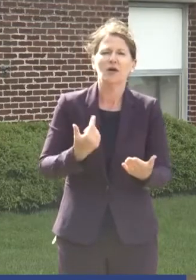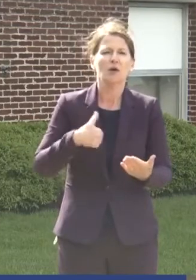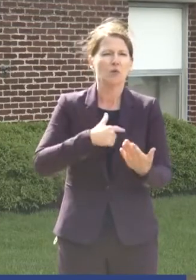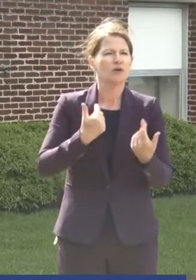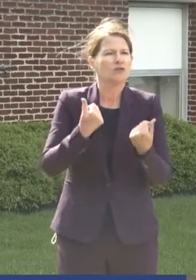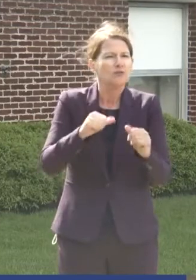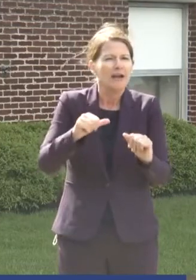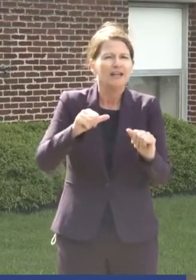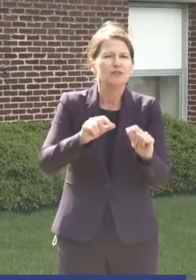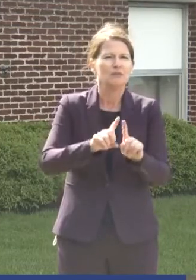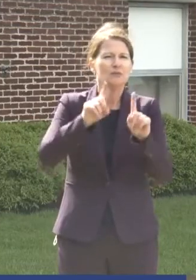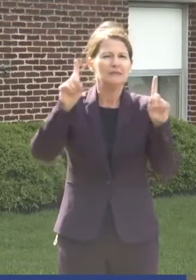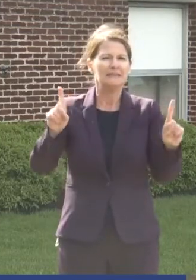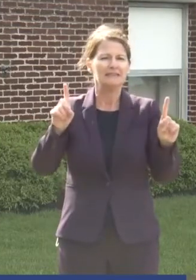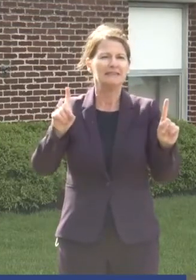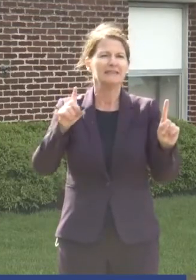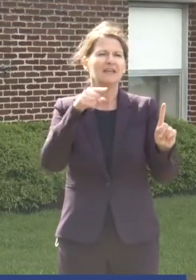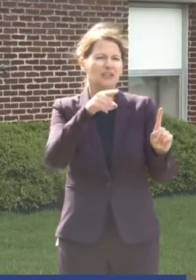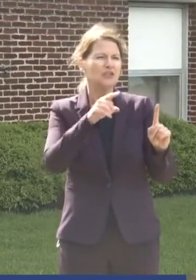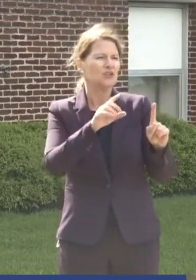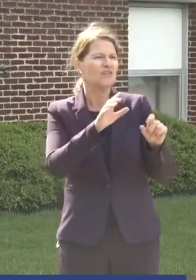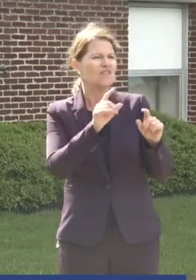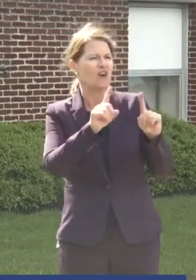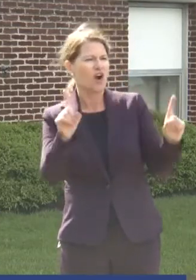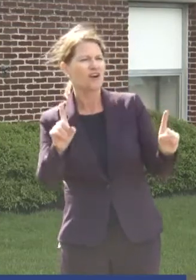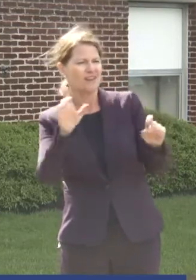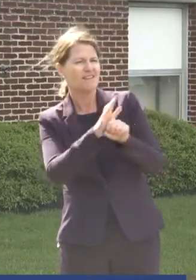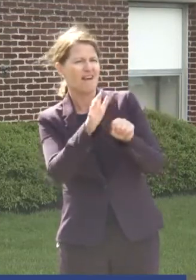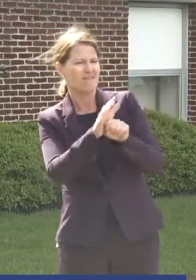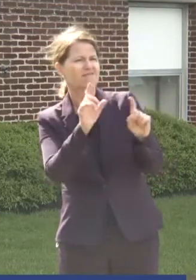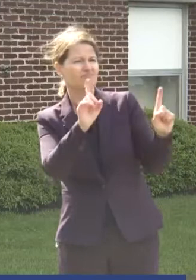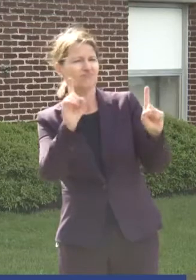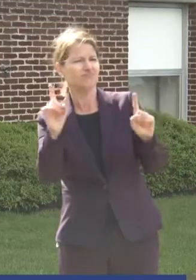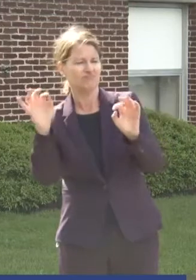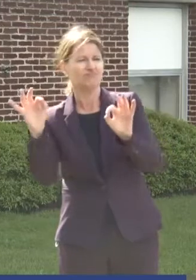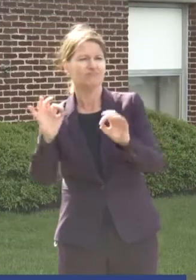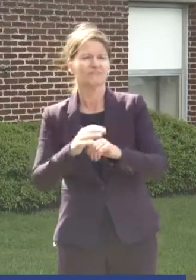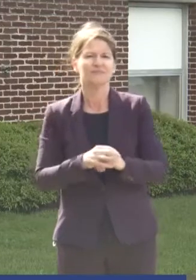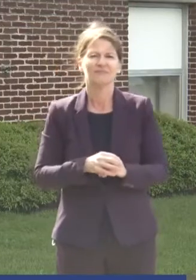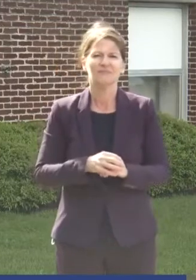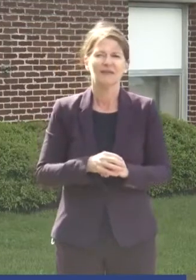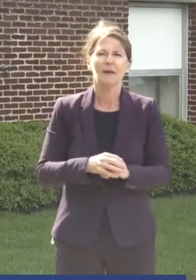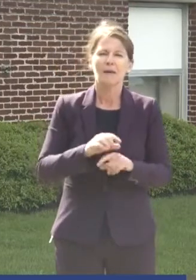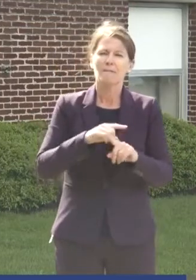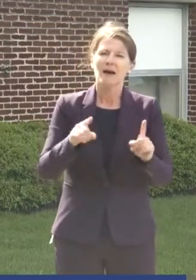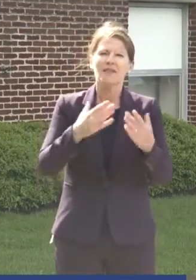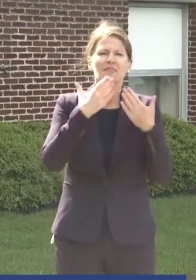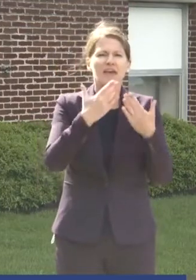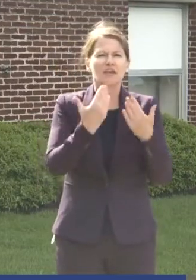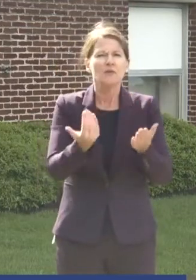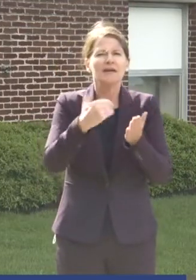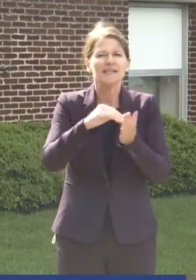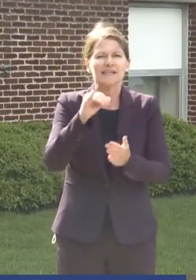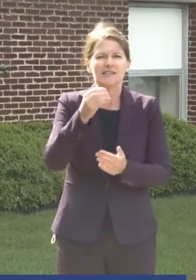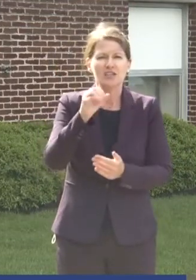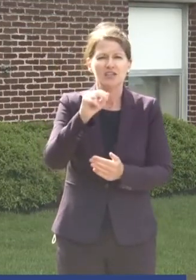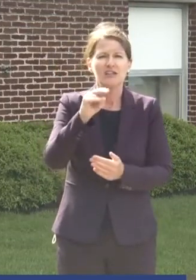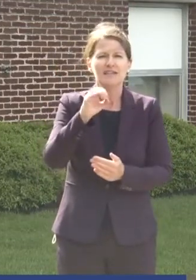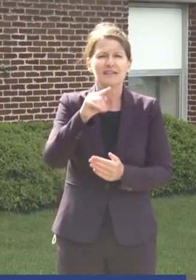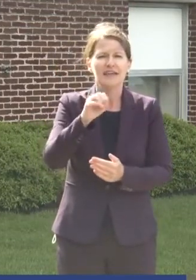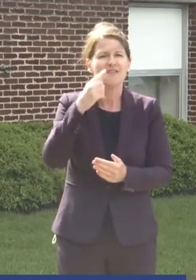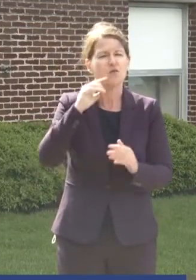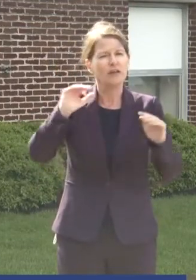here. Do you want to? You're far enough apart. Make sure Okay. All right. But thanks again, Jeanette, for that introduction.